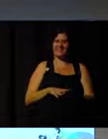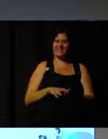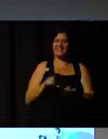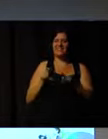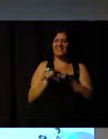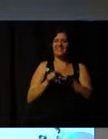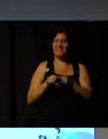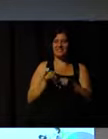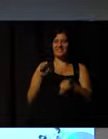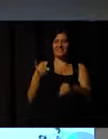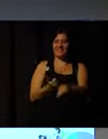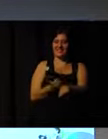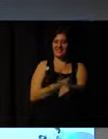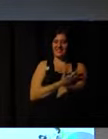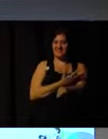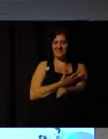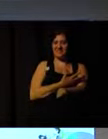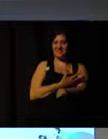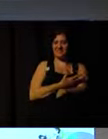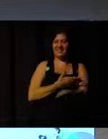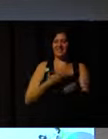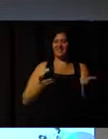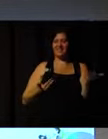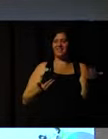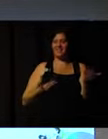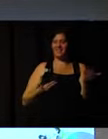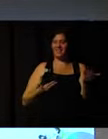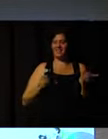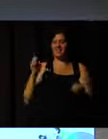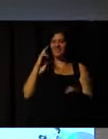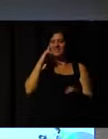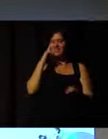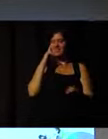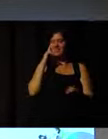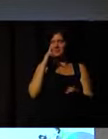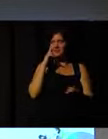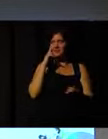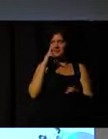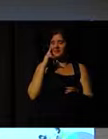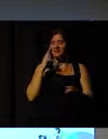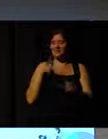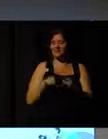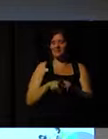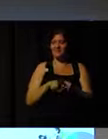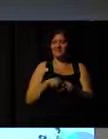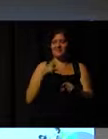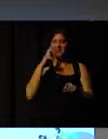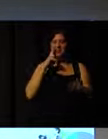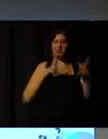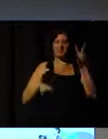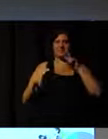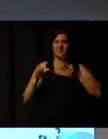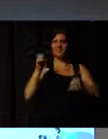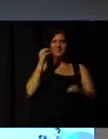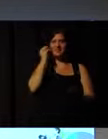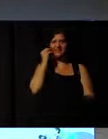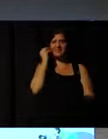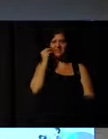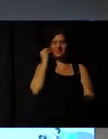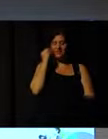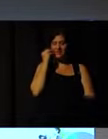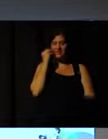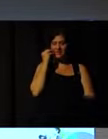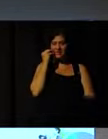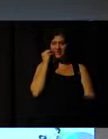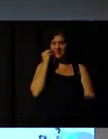inspiring young people to dream, to think big, and to look at this experience as